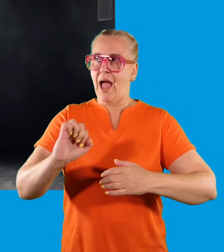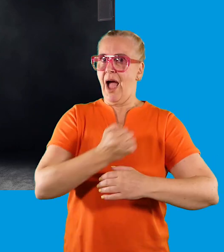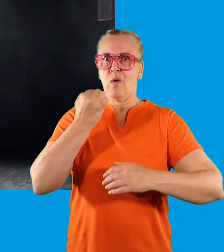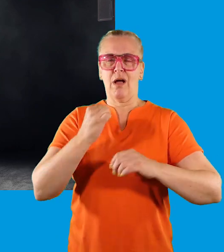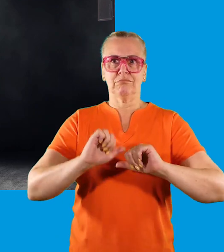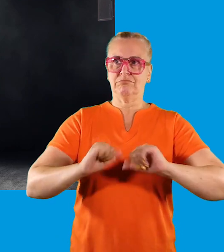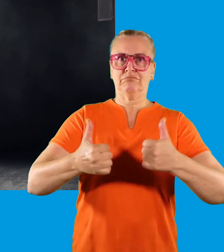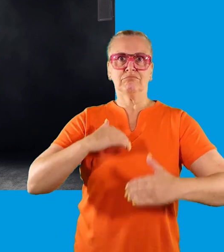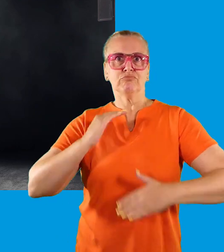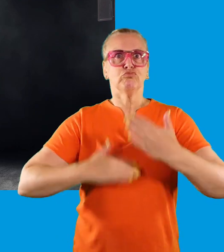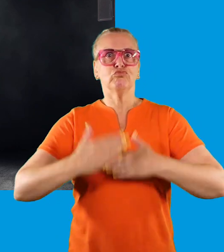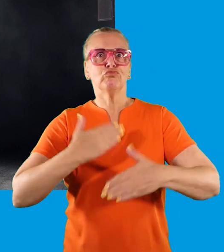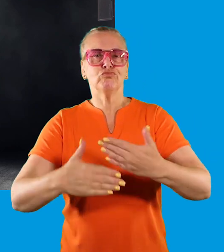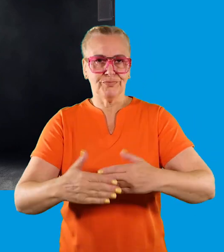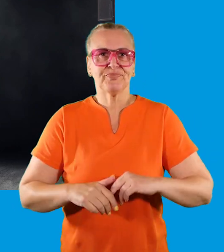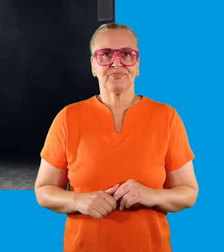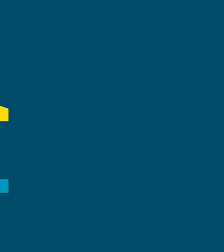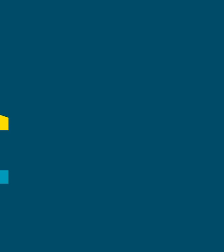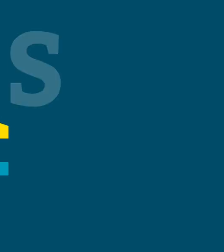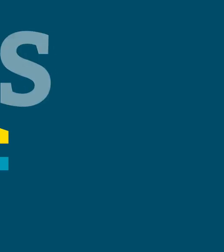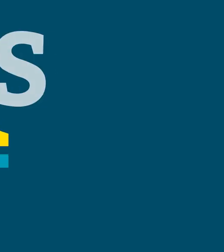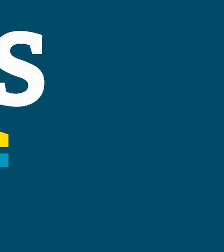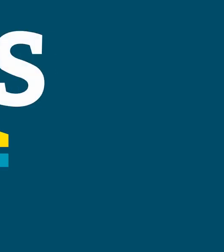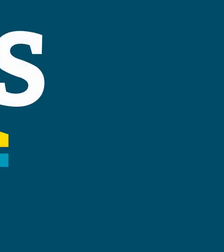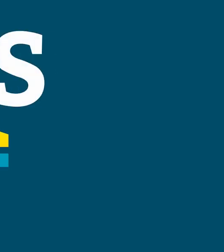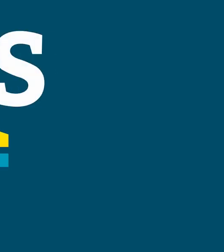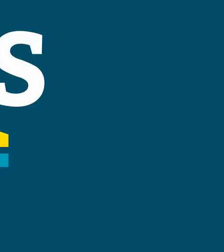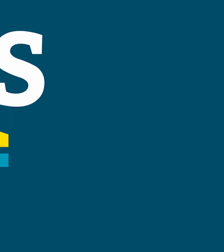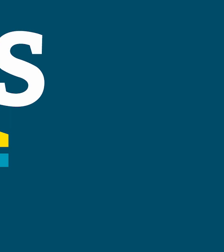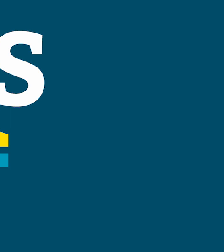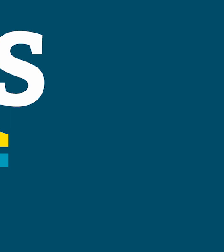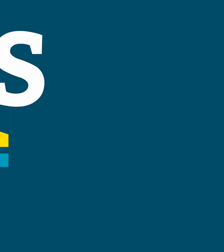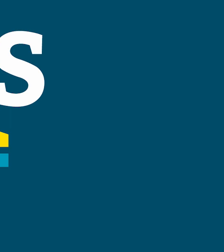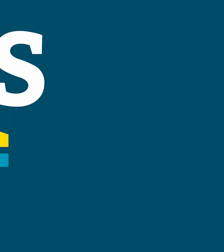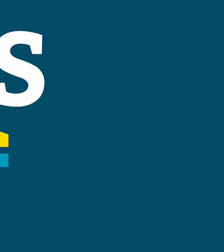see you next time. We'll see you